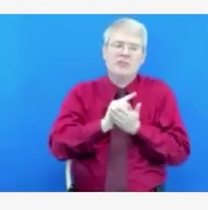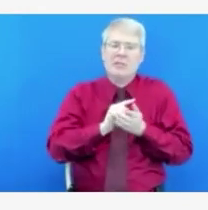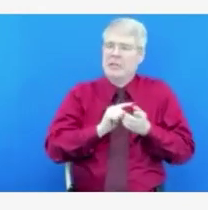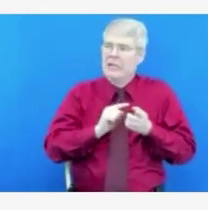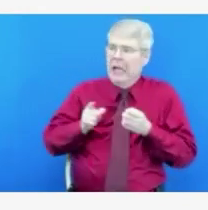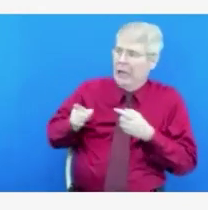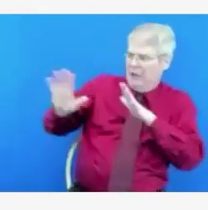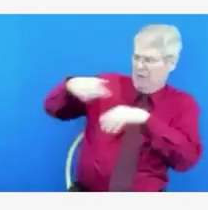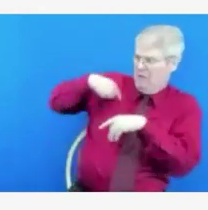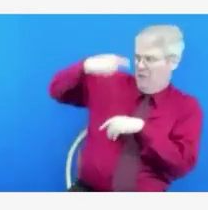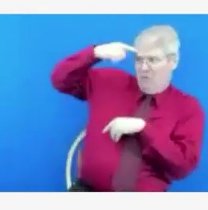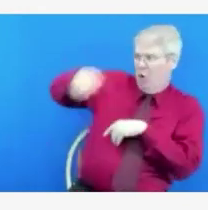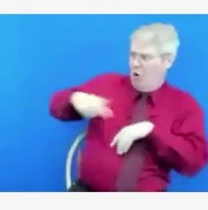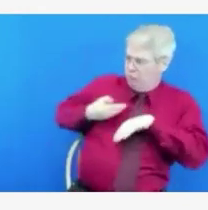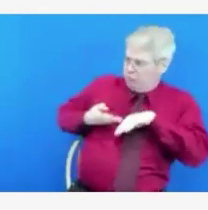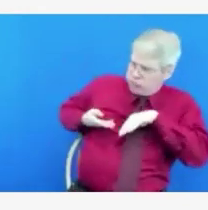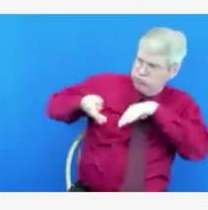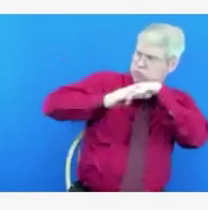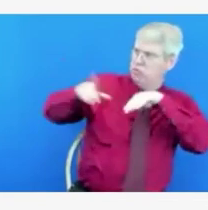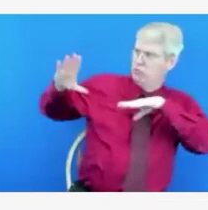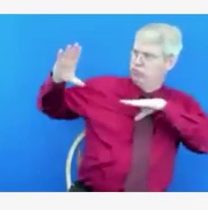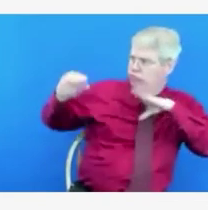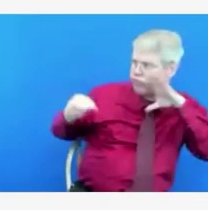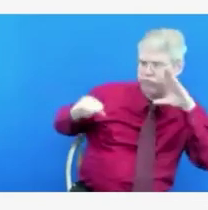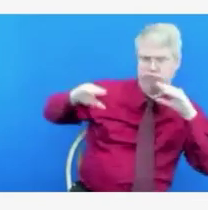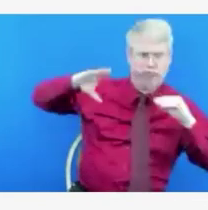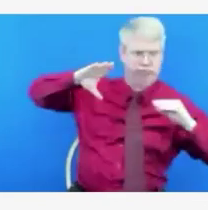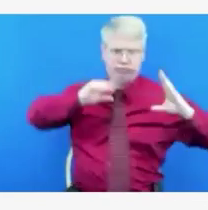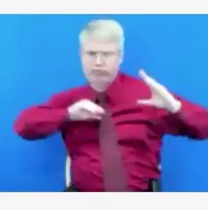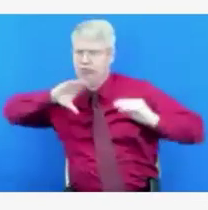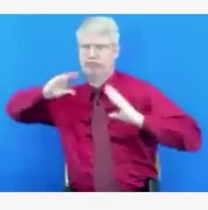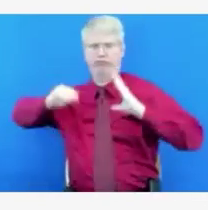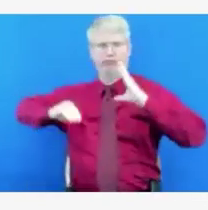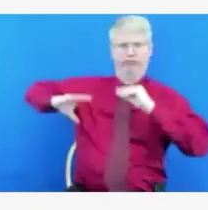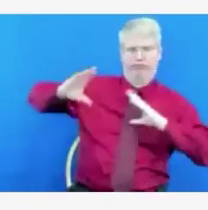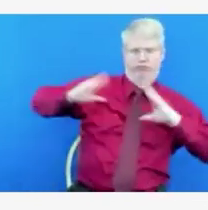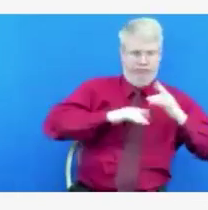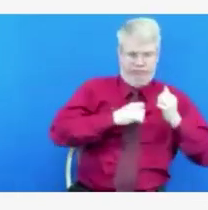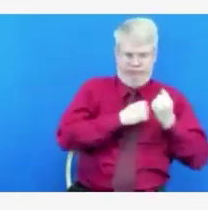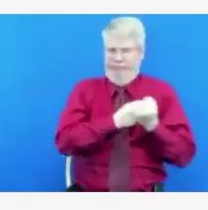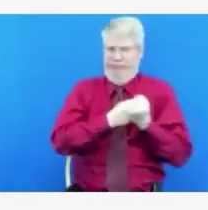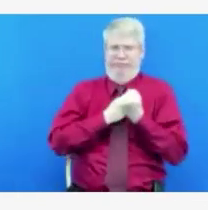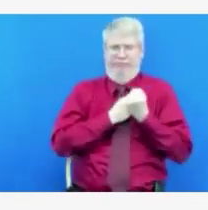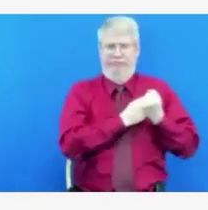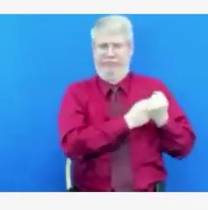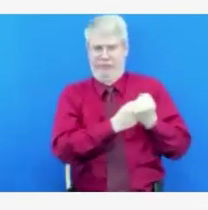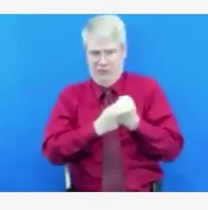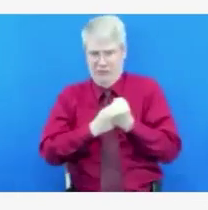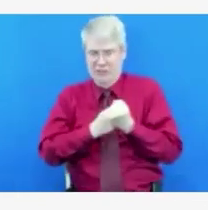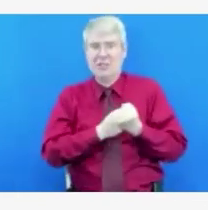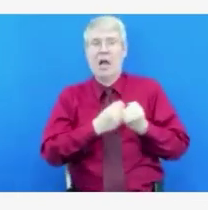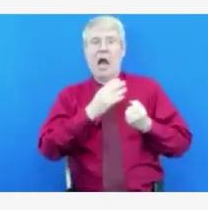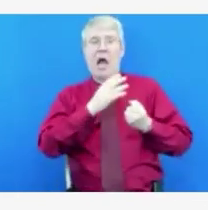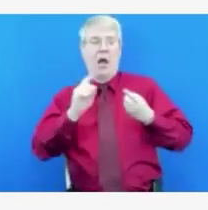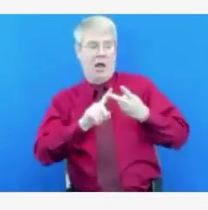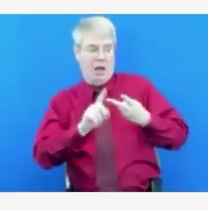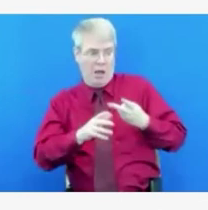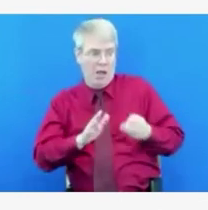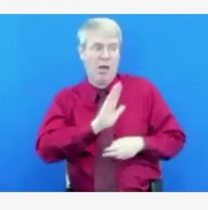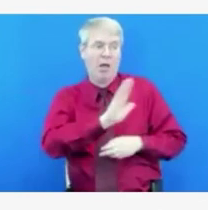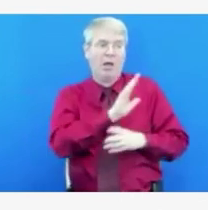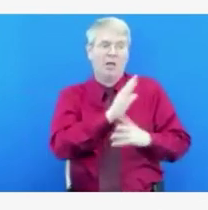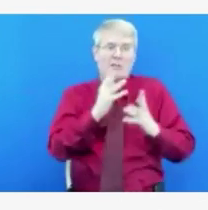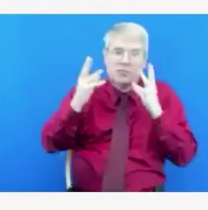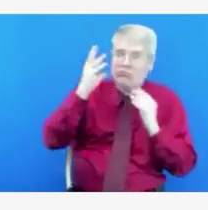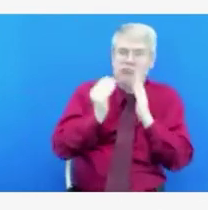before. Stretching the teams in ways that are very innovative, but not what we would like to be doing and